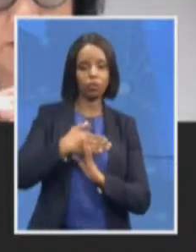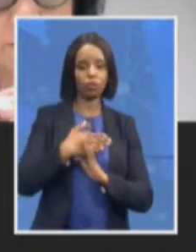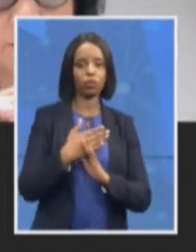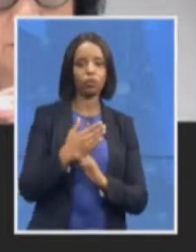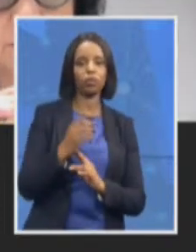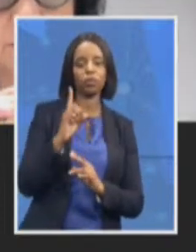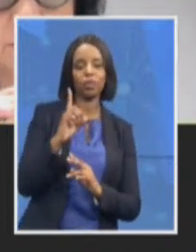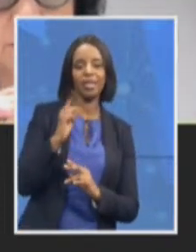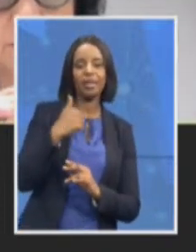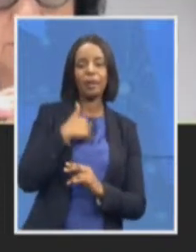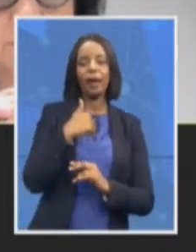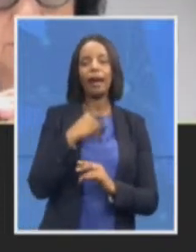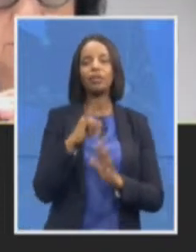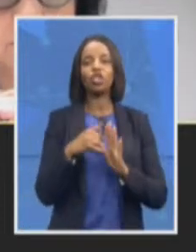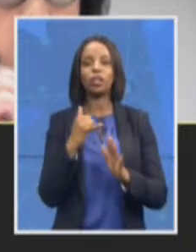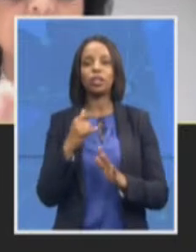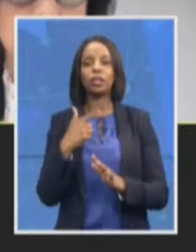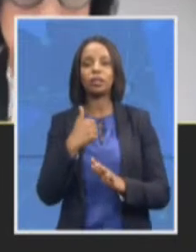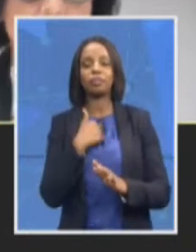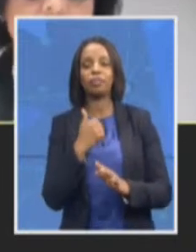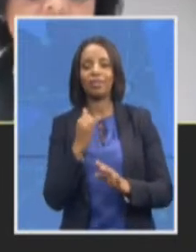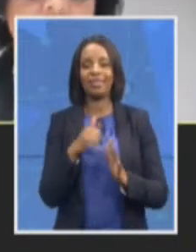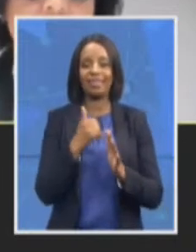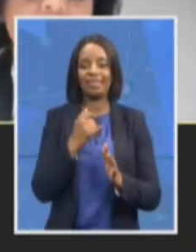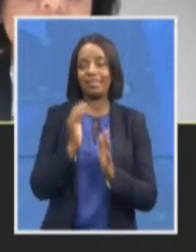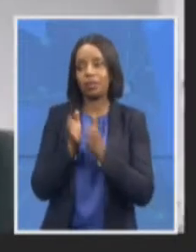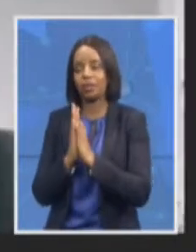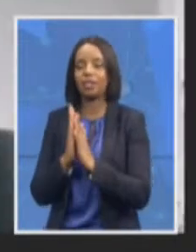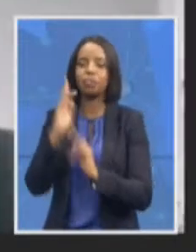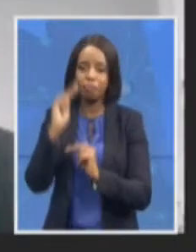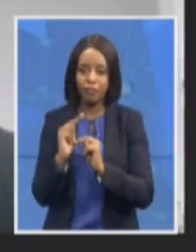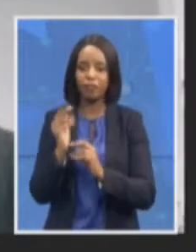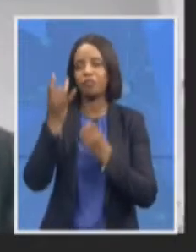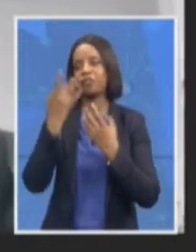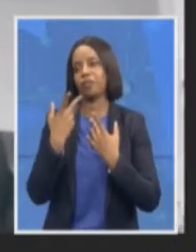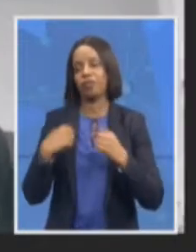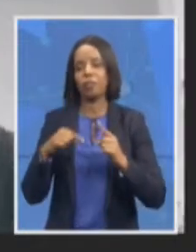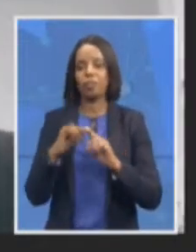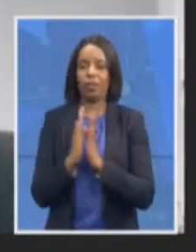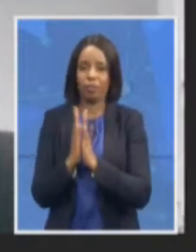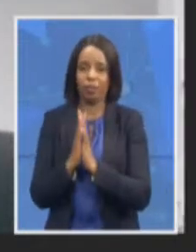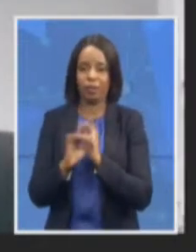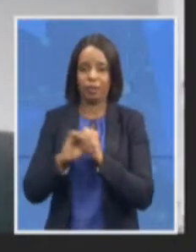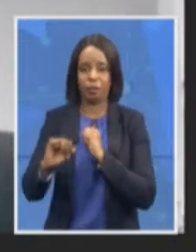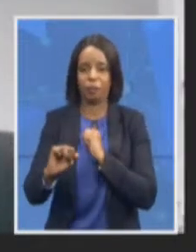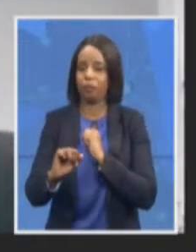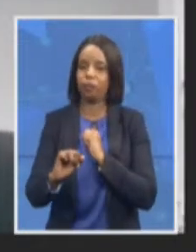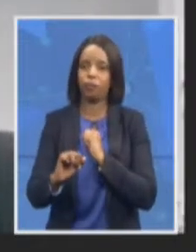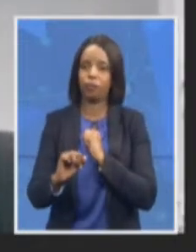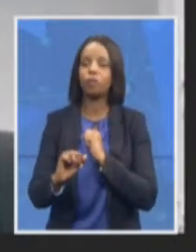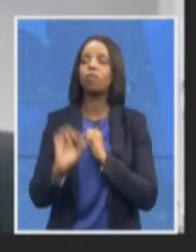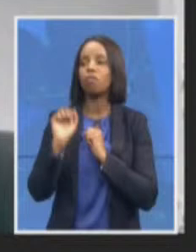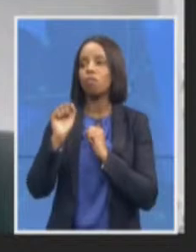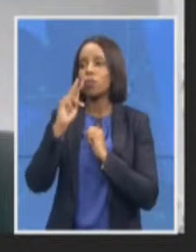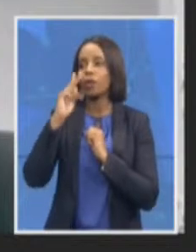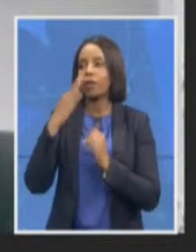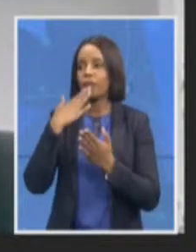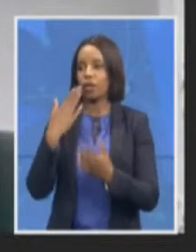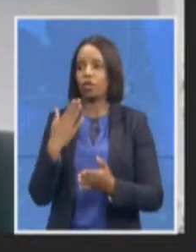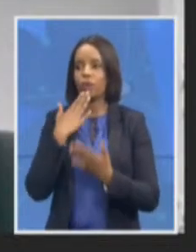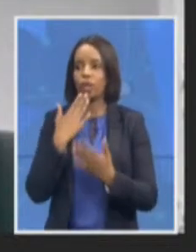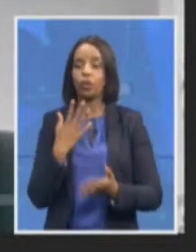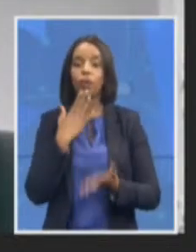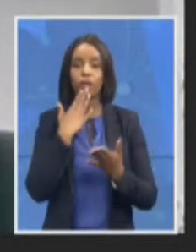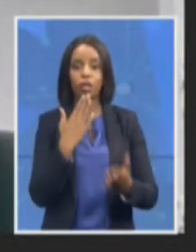thank you very much thank you thank you dr cock so just on I think